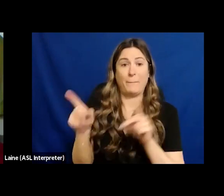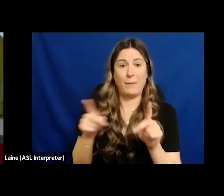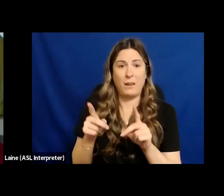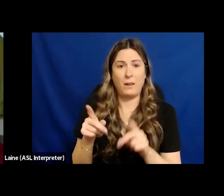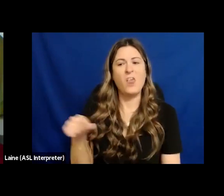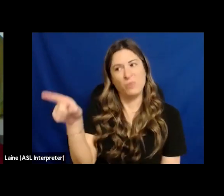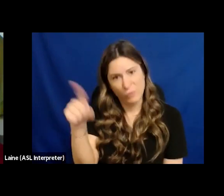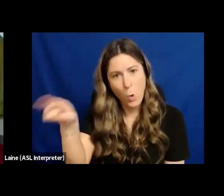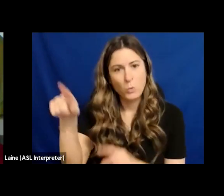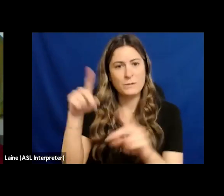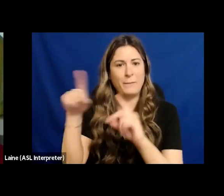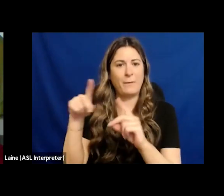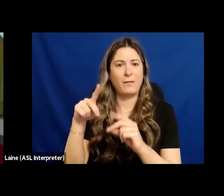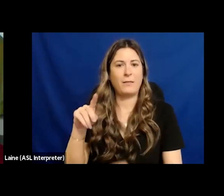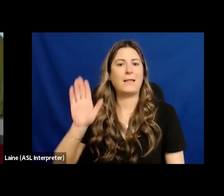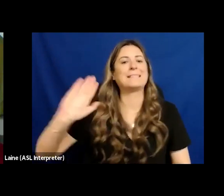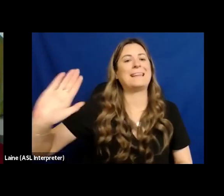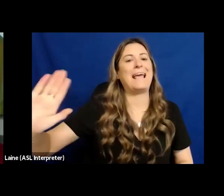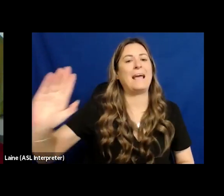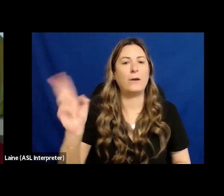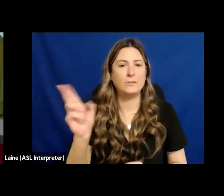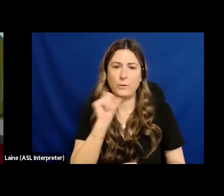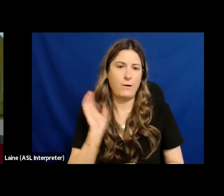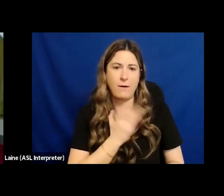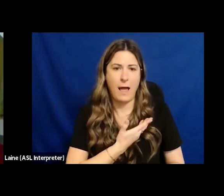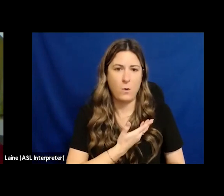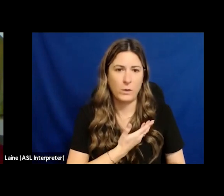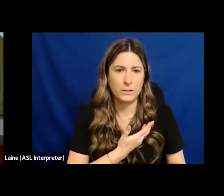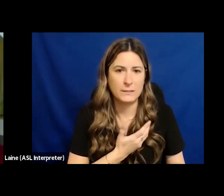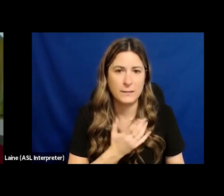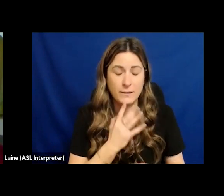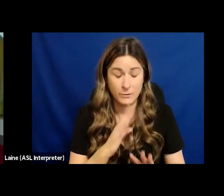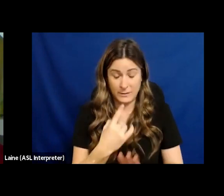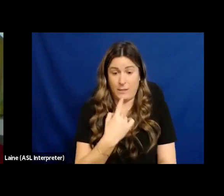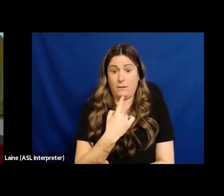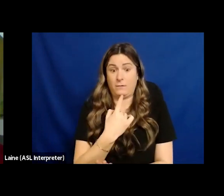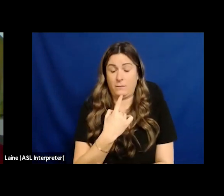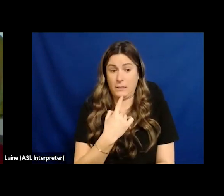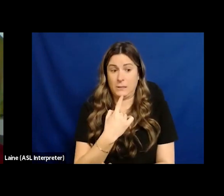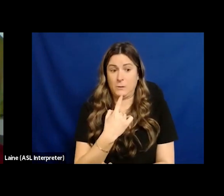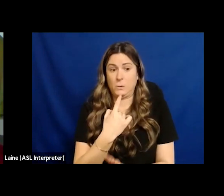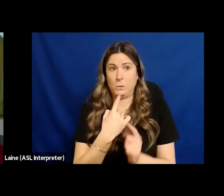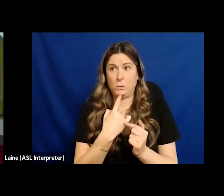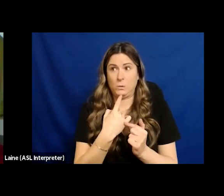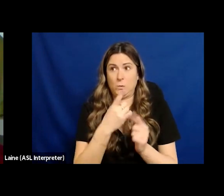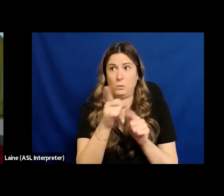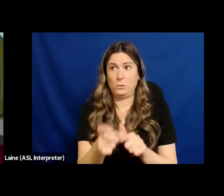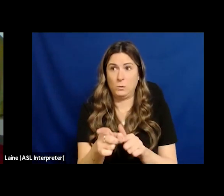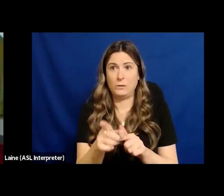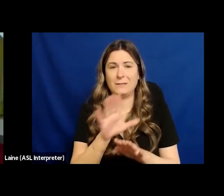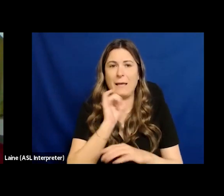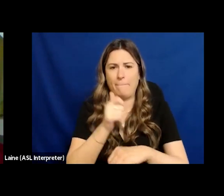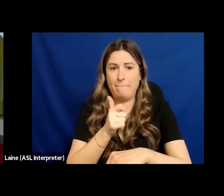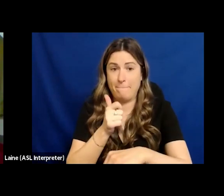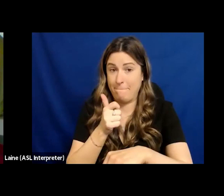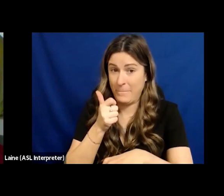that's their history it's not ours so so sometimes pointing that finger at it uh is not a remedy for me so